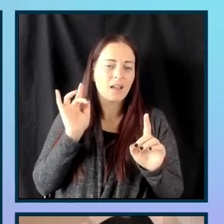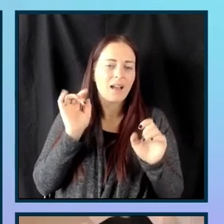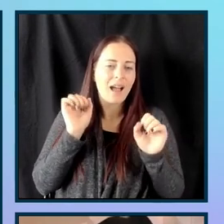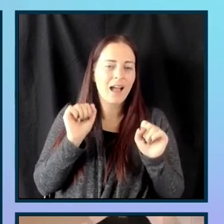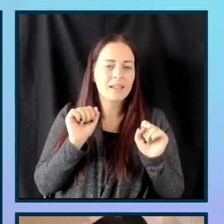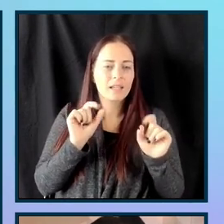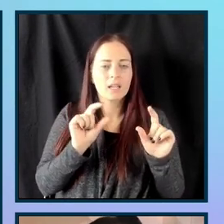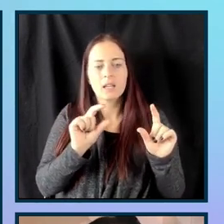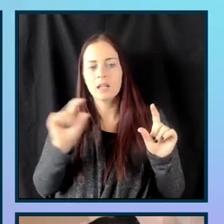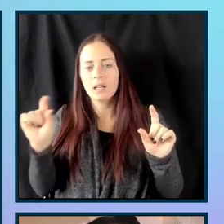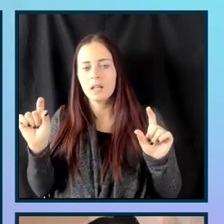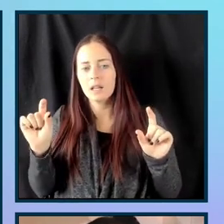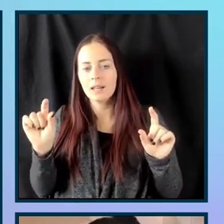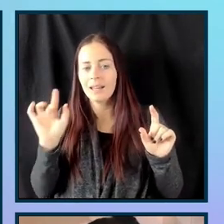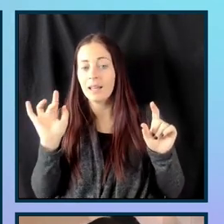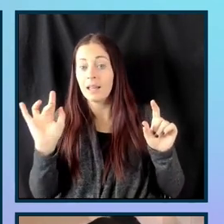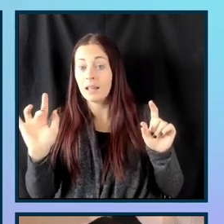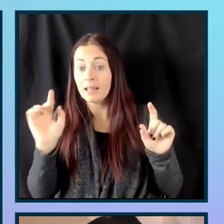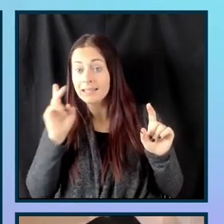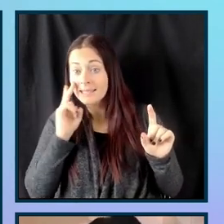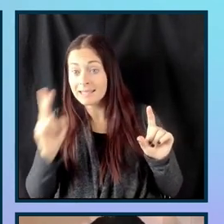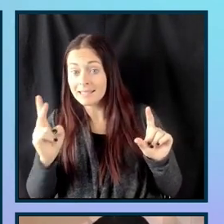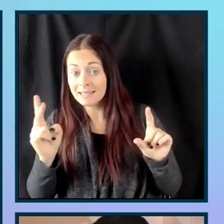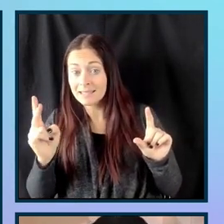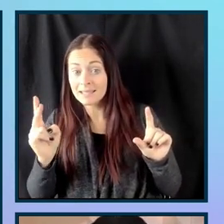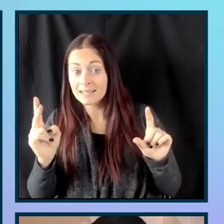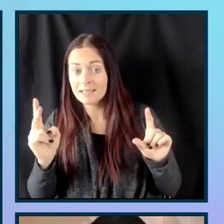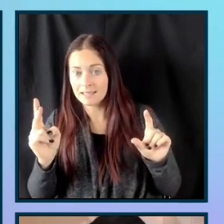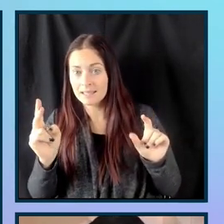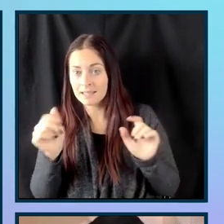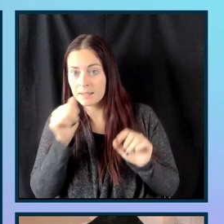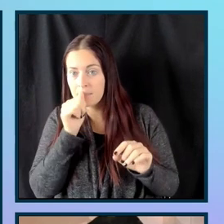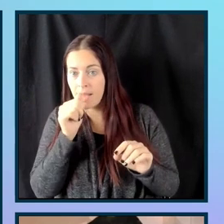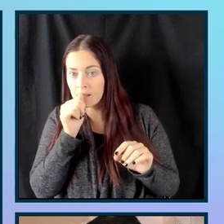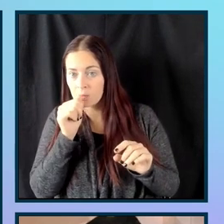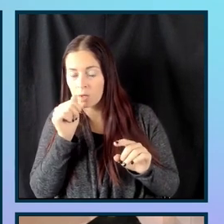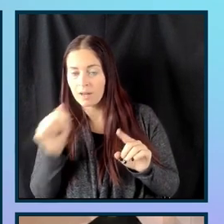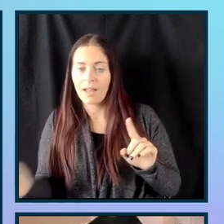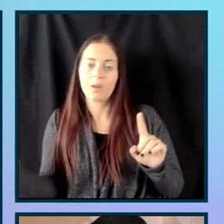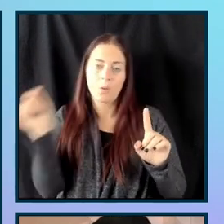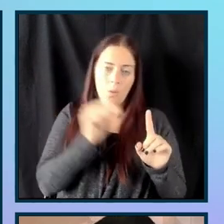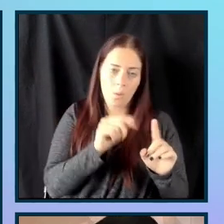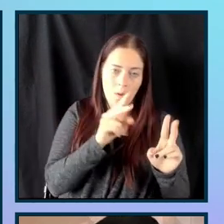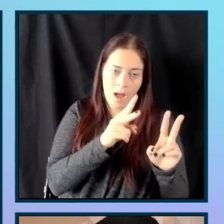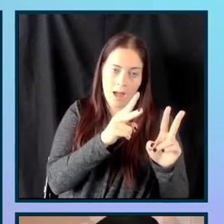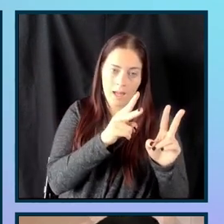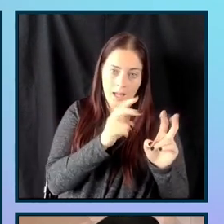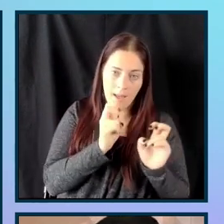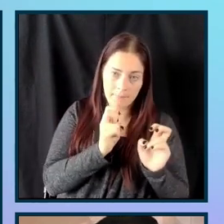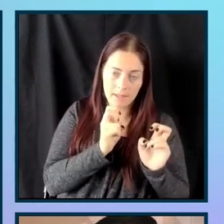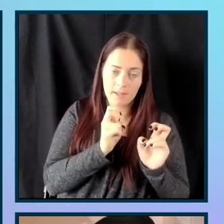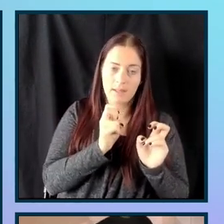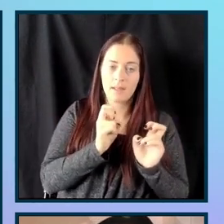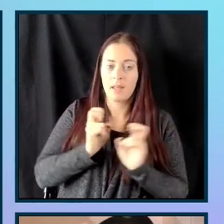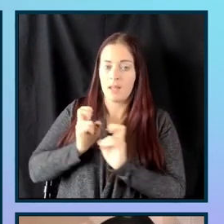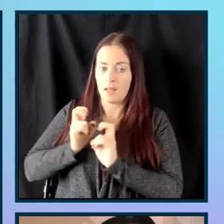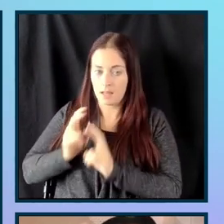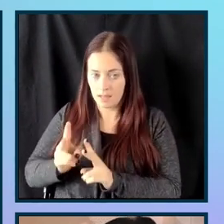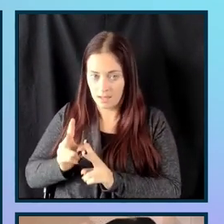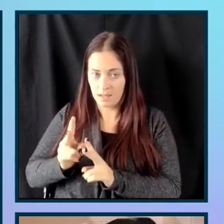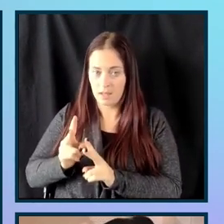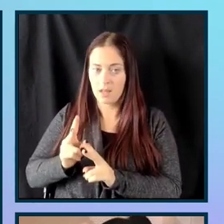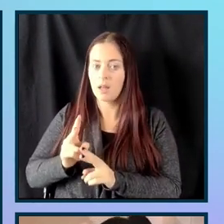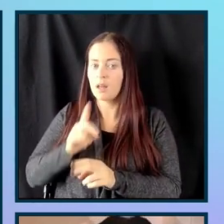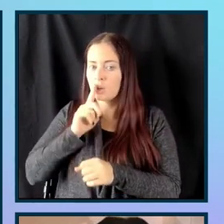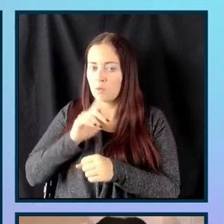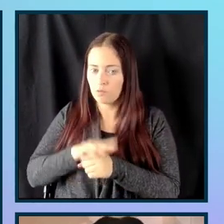see that password. I can move back. I can copy that password and move it into the confirmed password. So, one thing I want to pull out is that we don't want